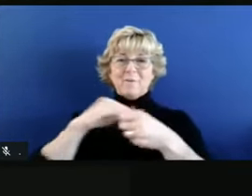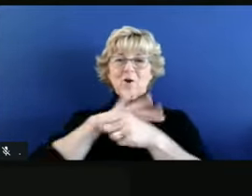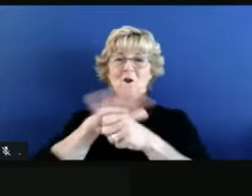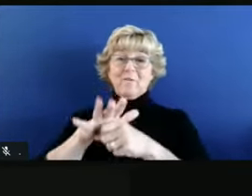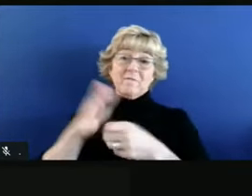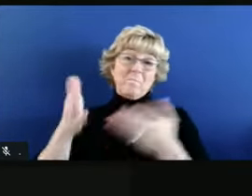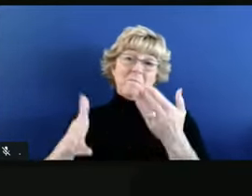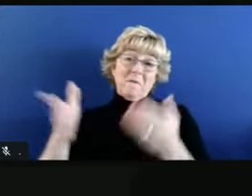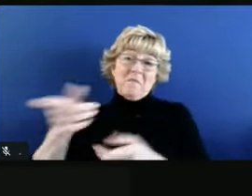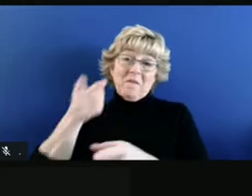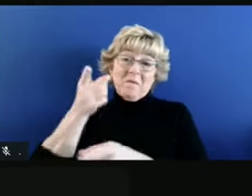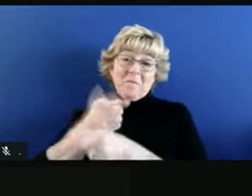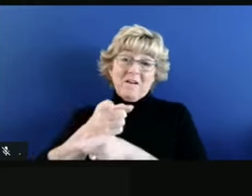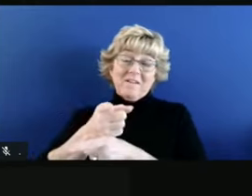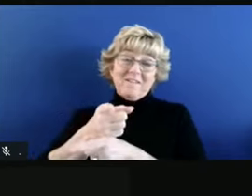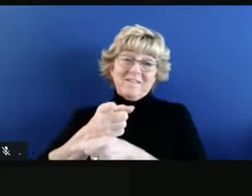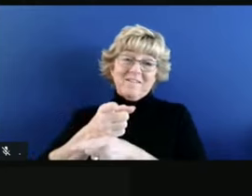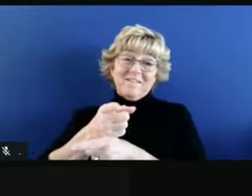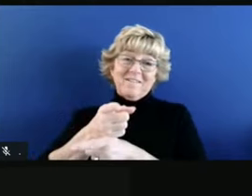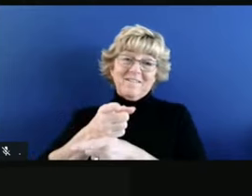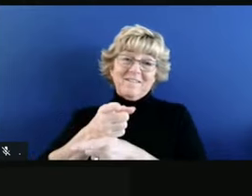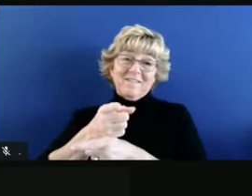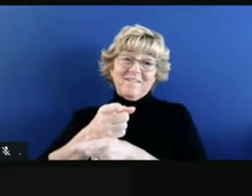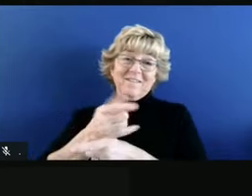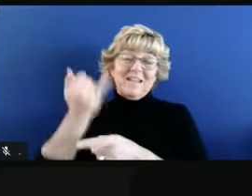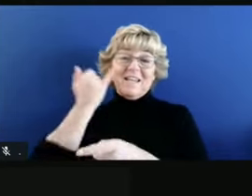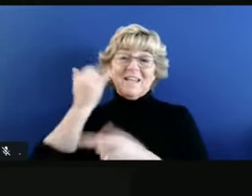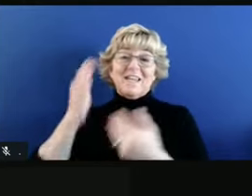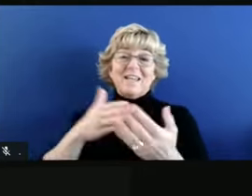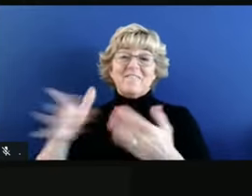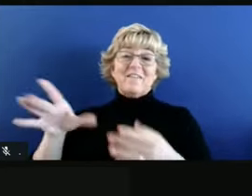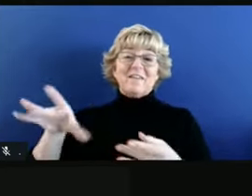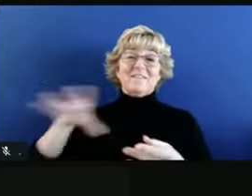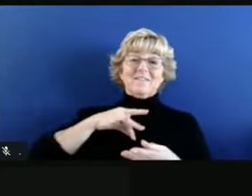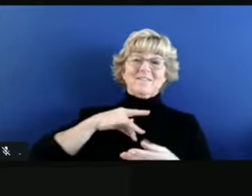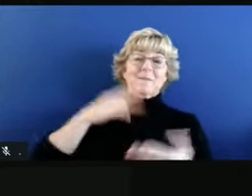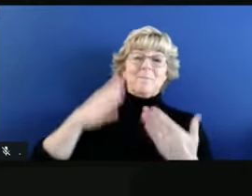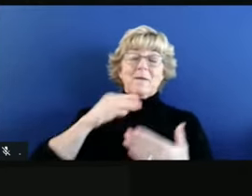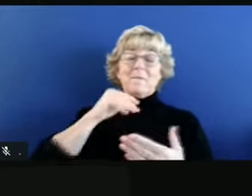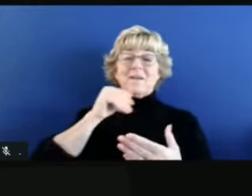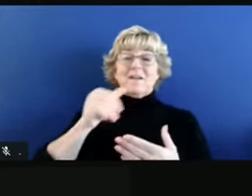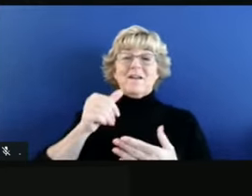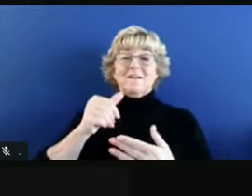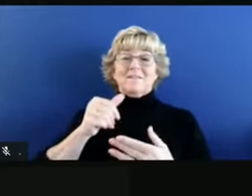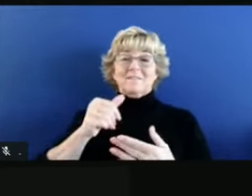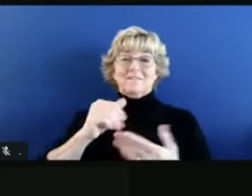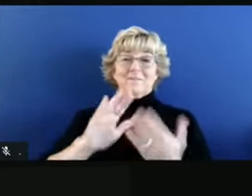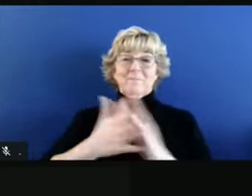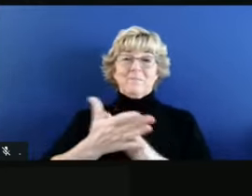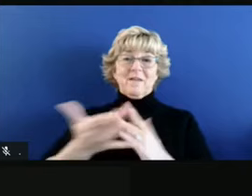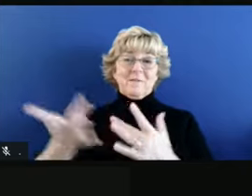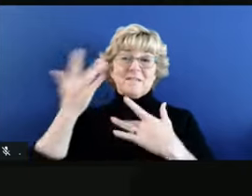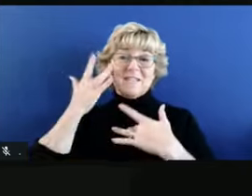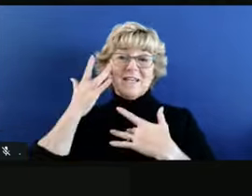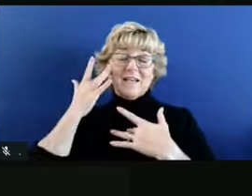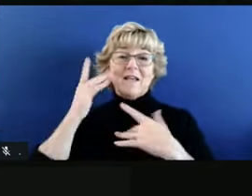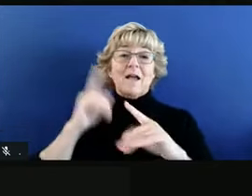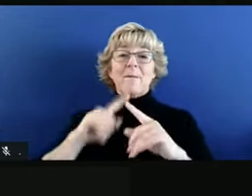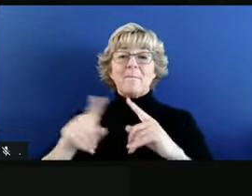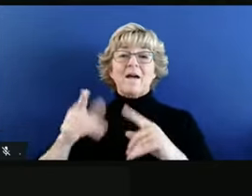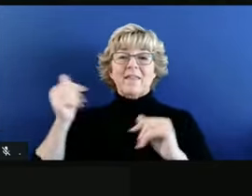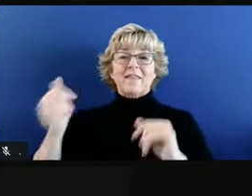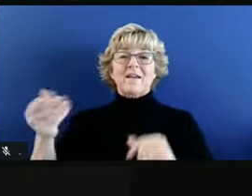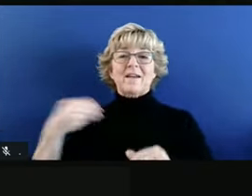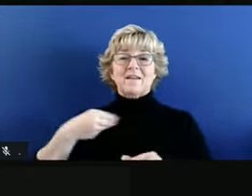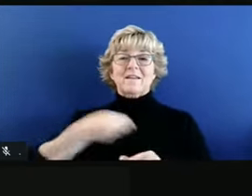may be right. Even if they were infected, they might not get sick. But the fact that they might get people in their community